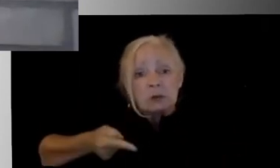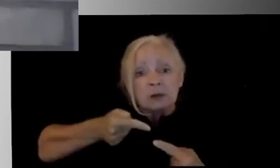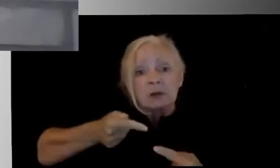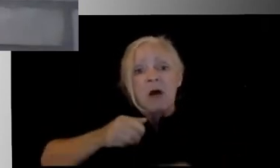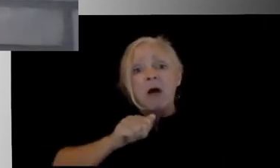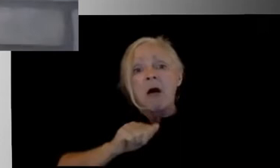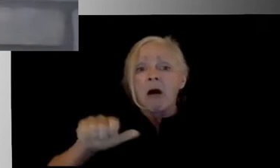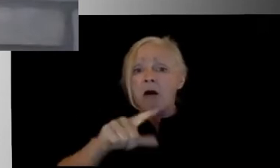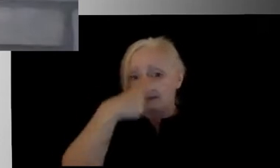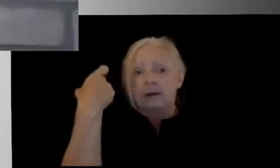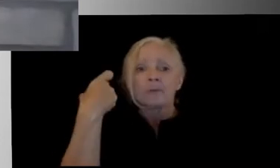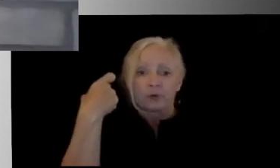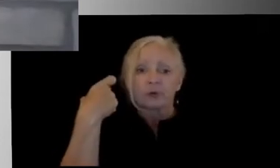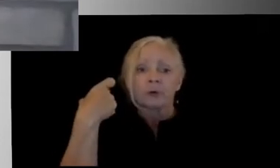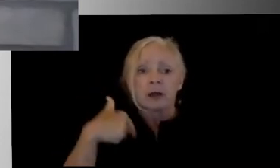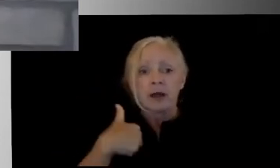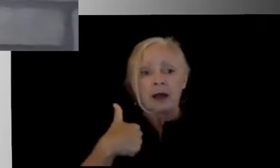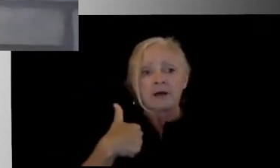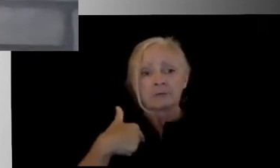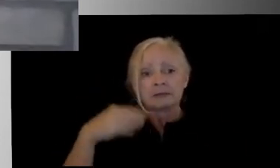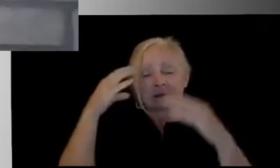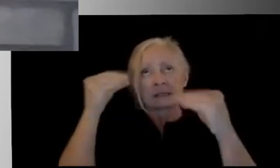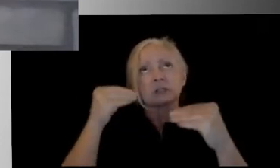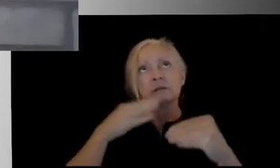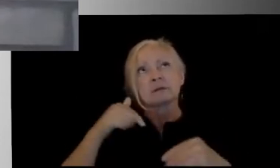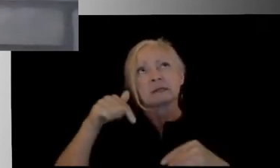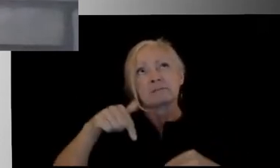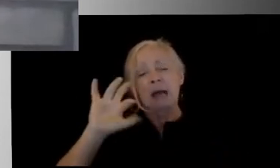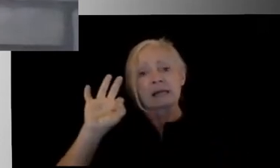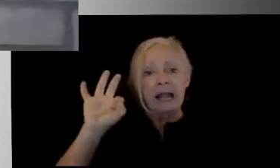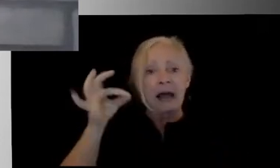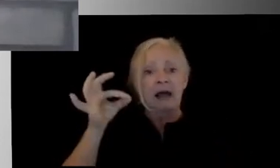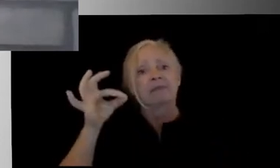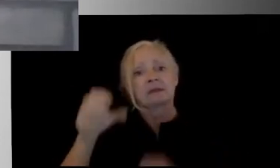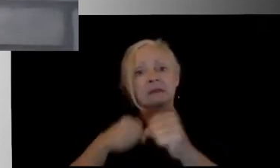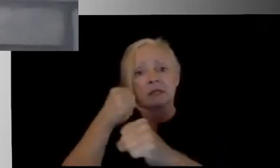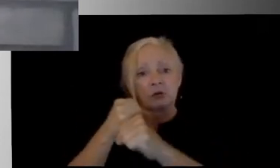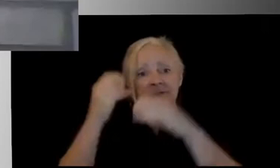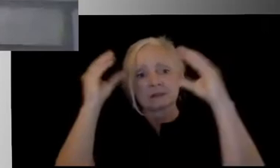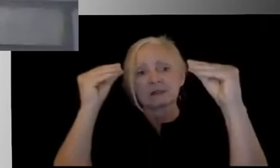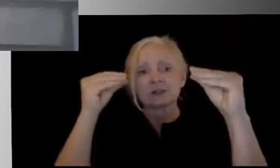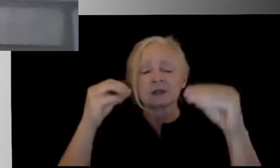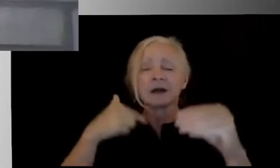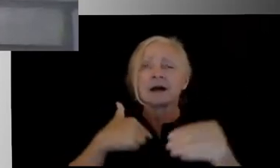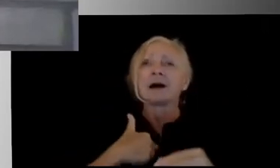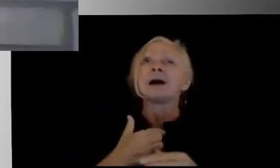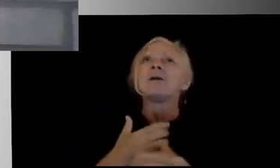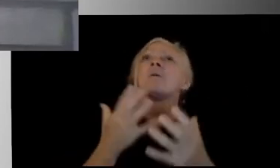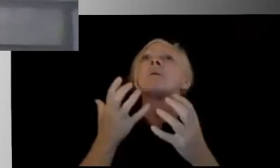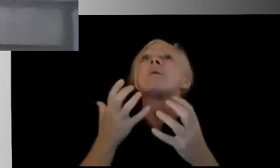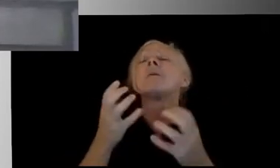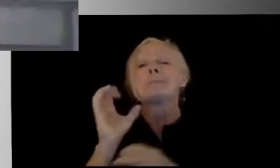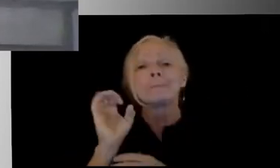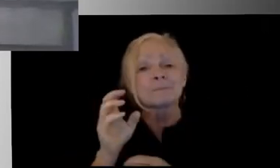long. I've been teaching, this will be year nine, and I would love nothing more than to go back to